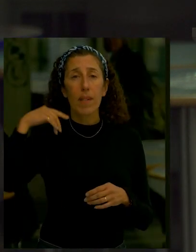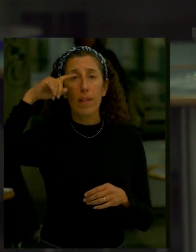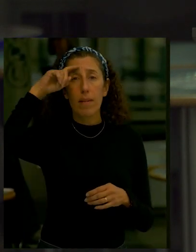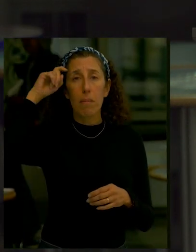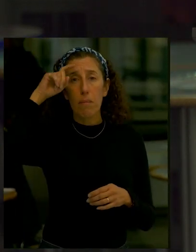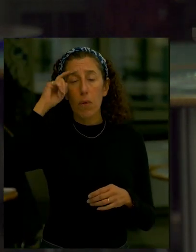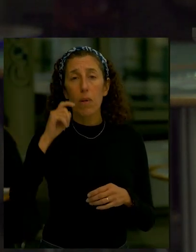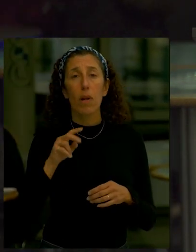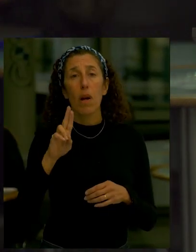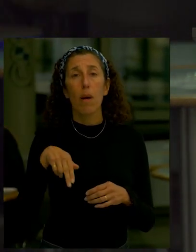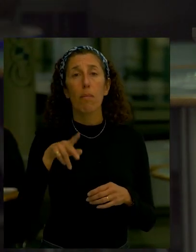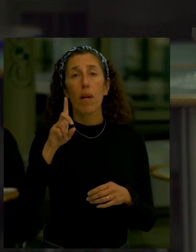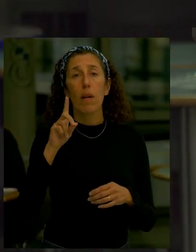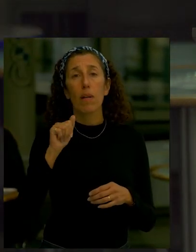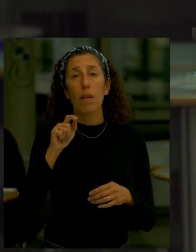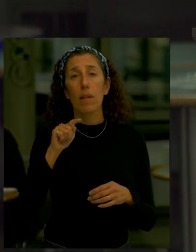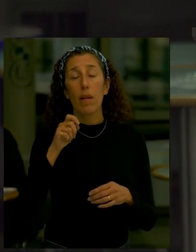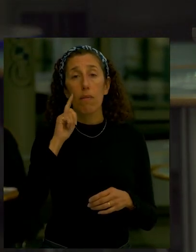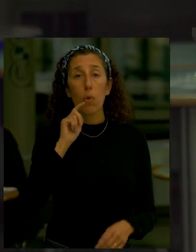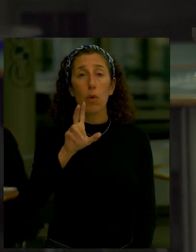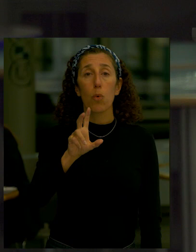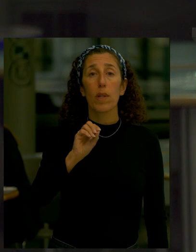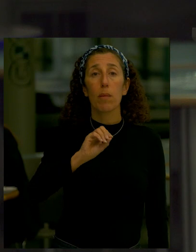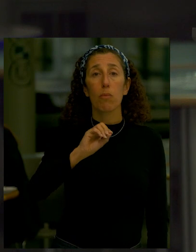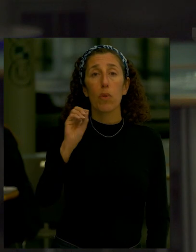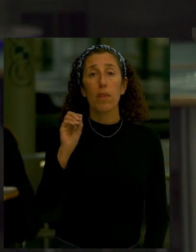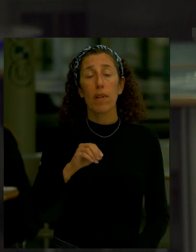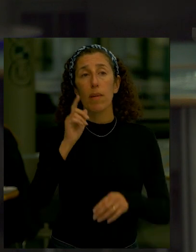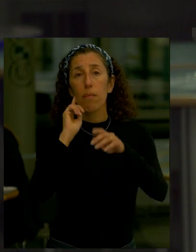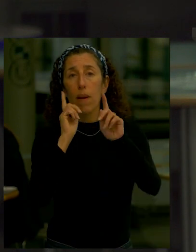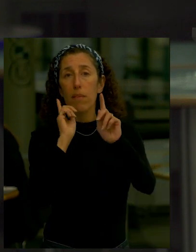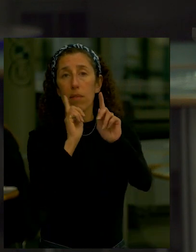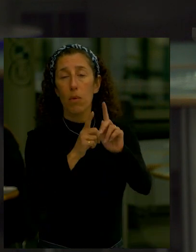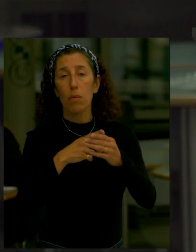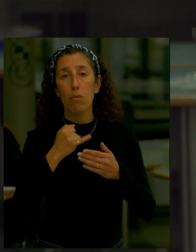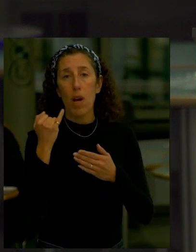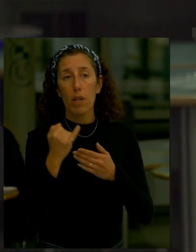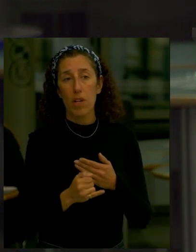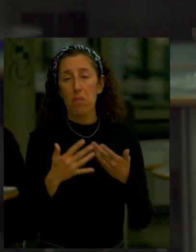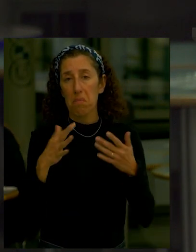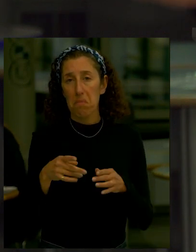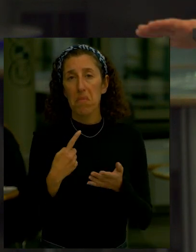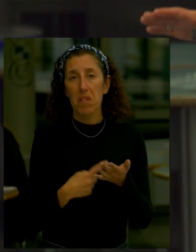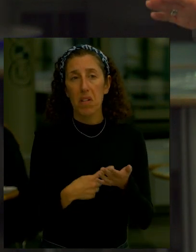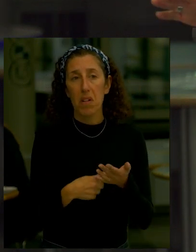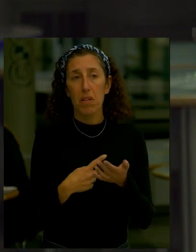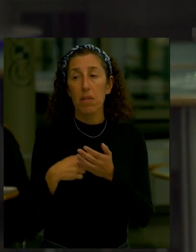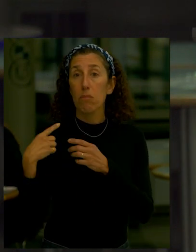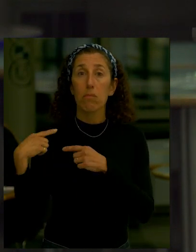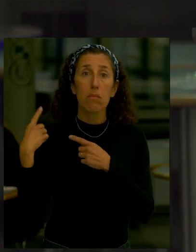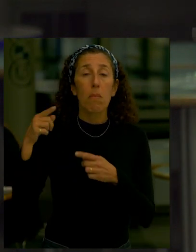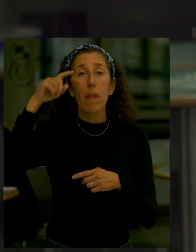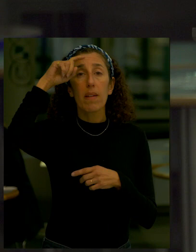about the 30% design milestone for the project and since that time the project team has been working to advance the